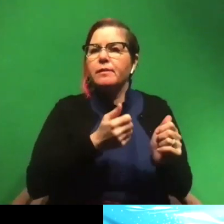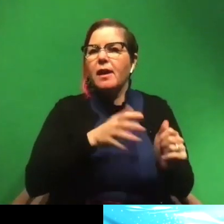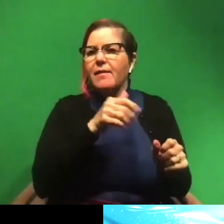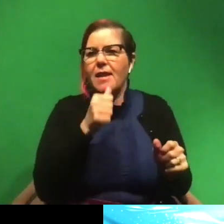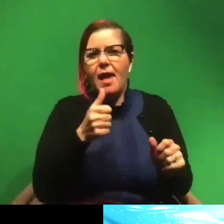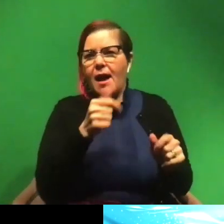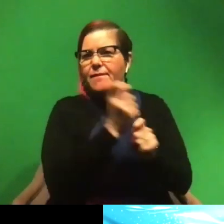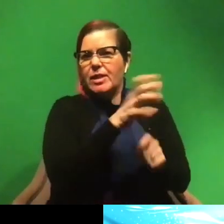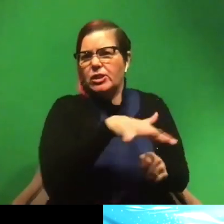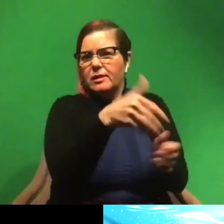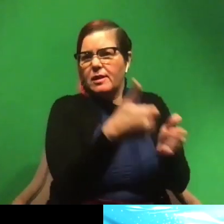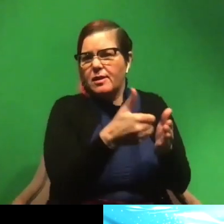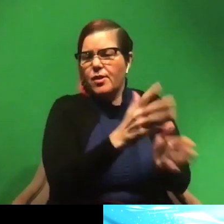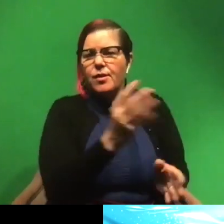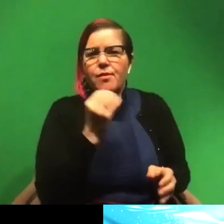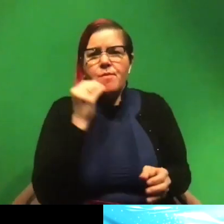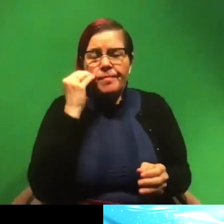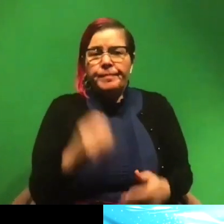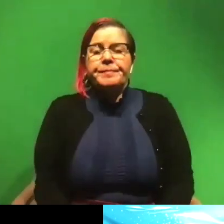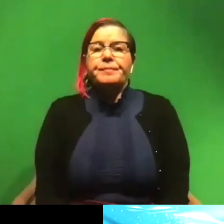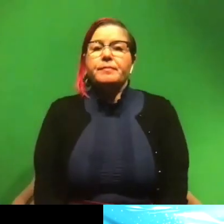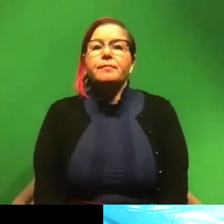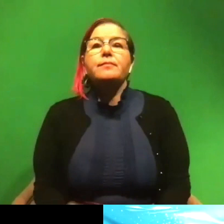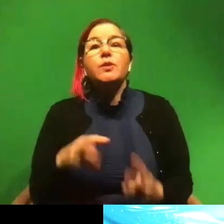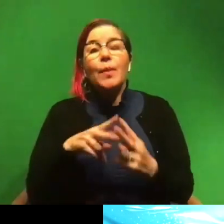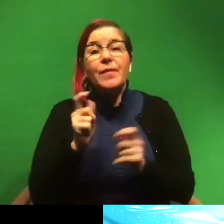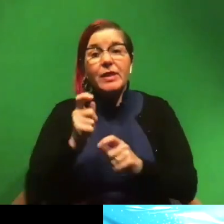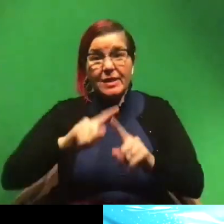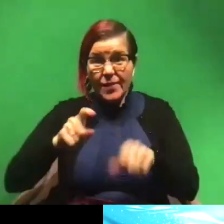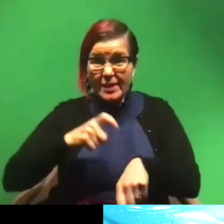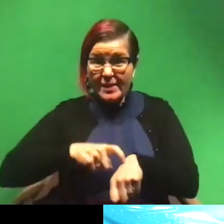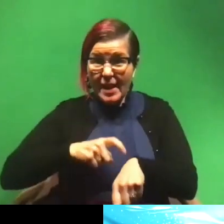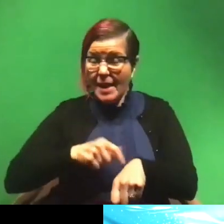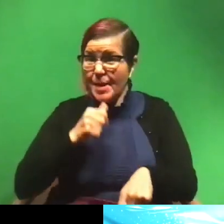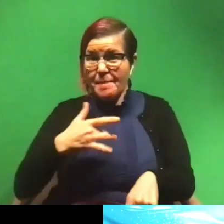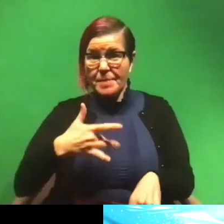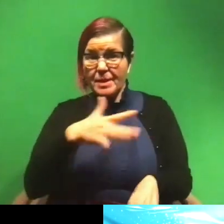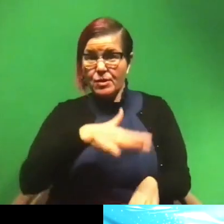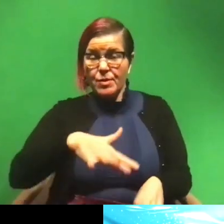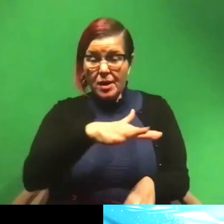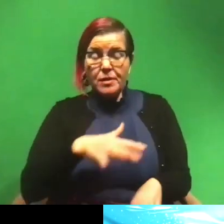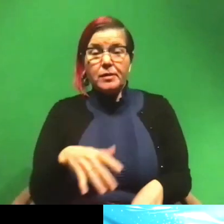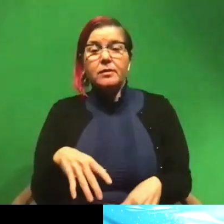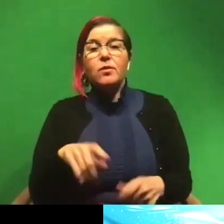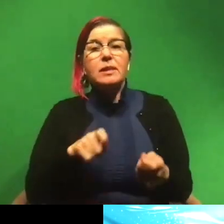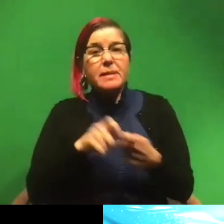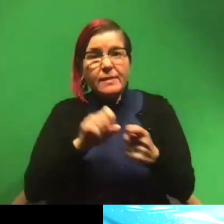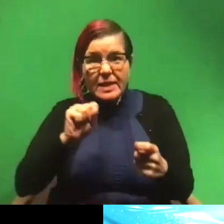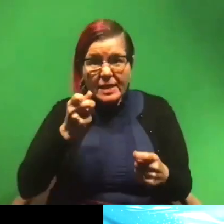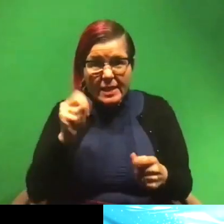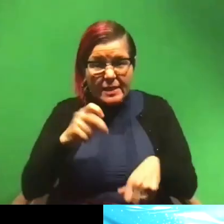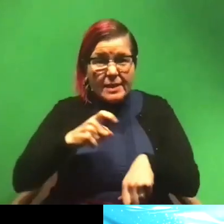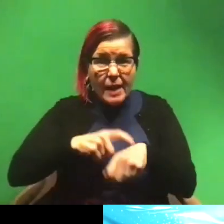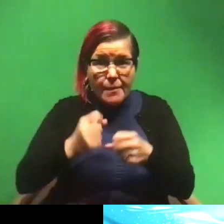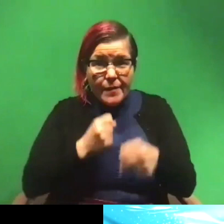are when they're there. So either fishing at different times when they're not there, if they're only there at specific seasons, or